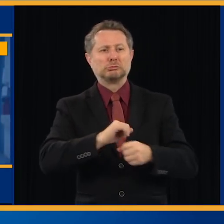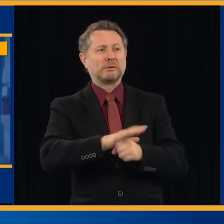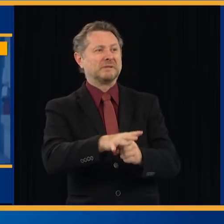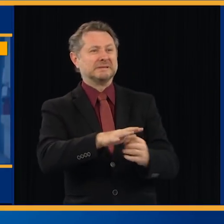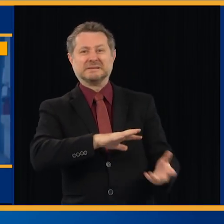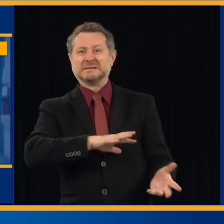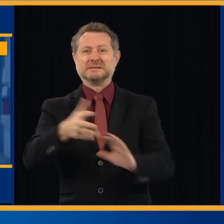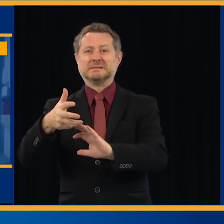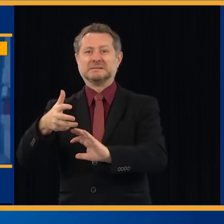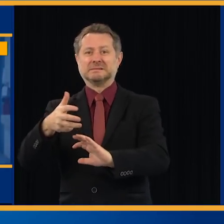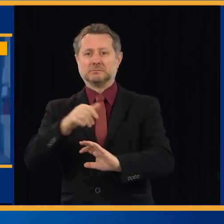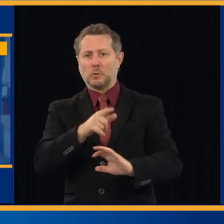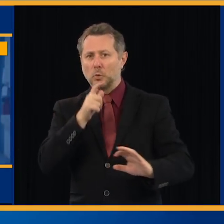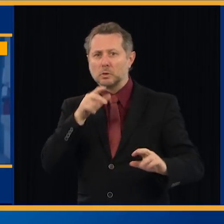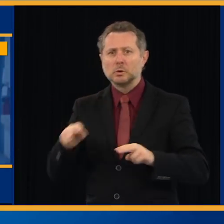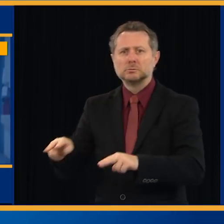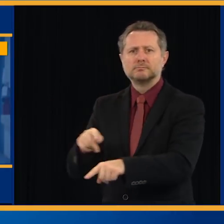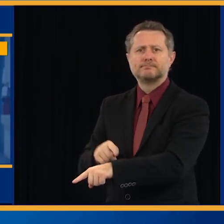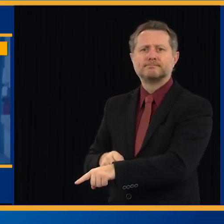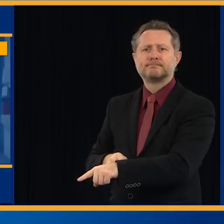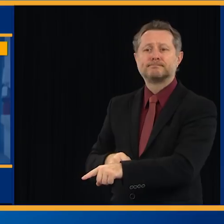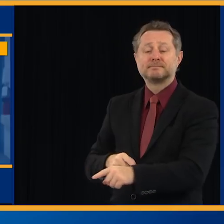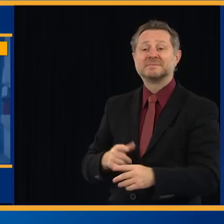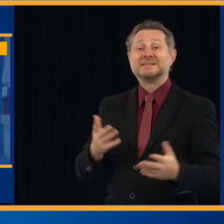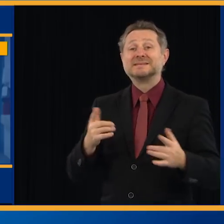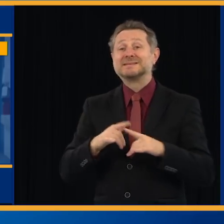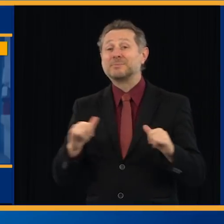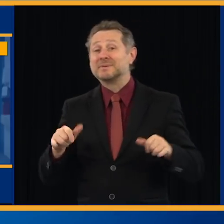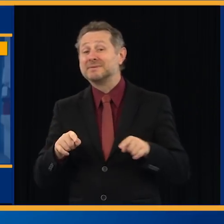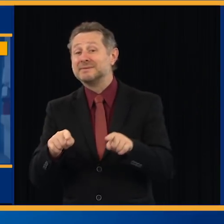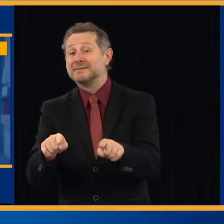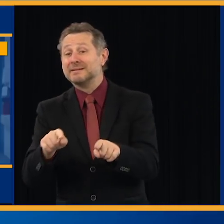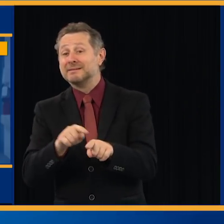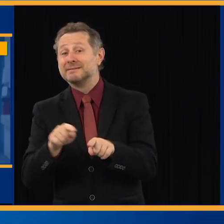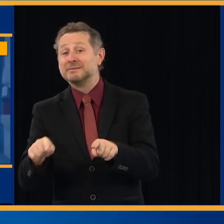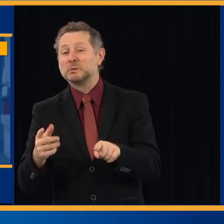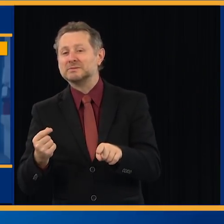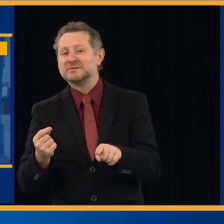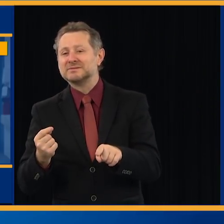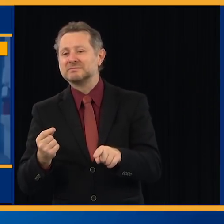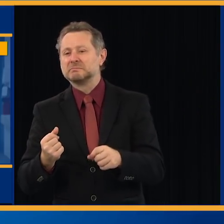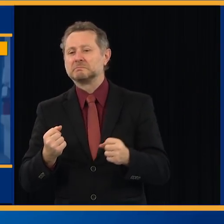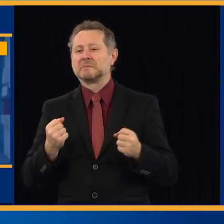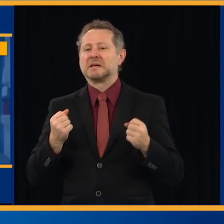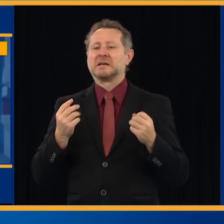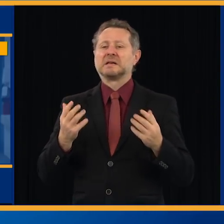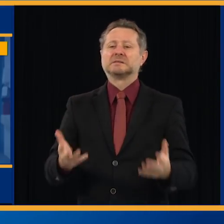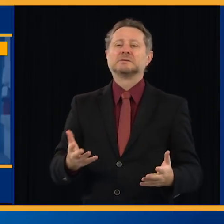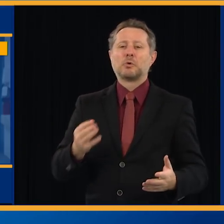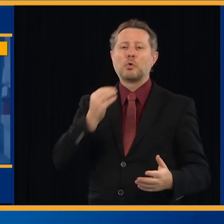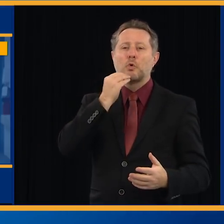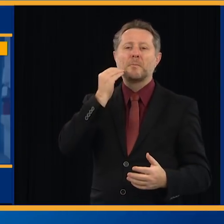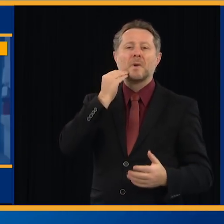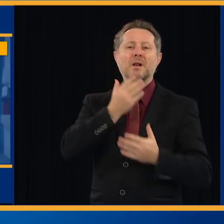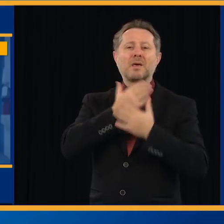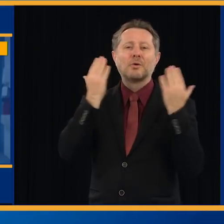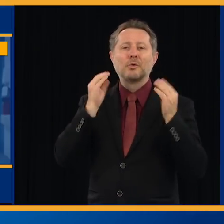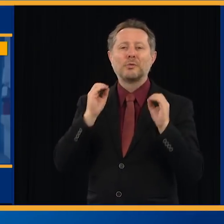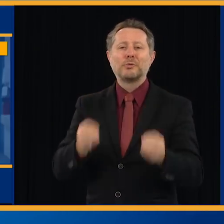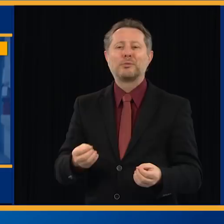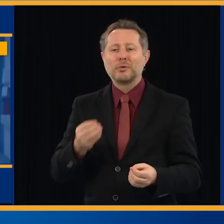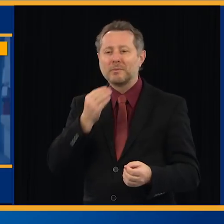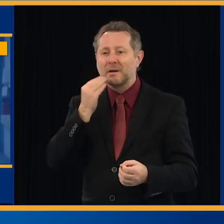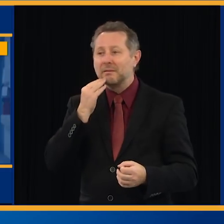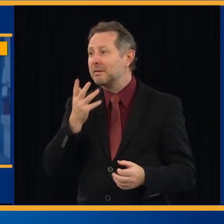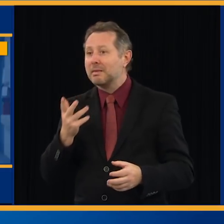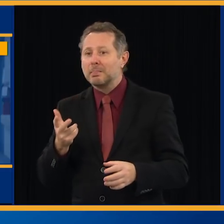At the same time, you have more homeless people who now are on fewer trains, and you